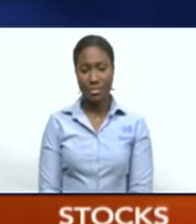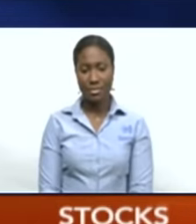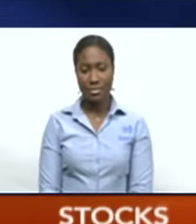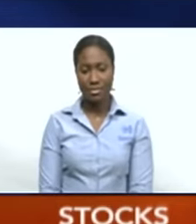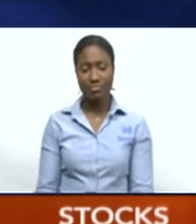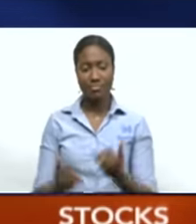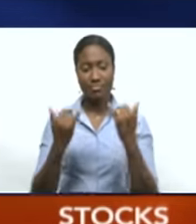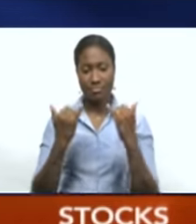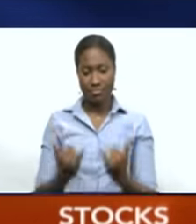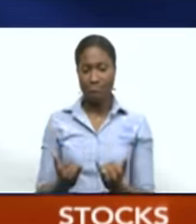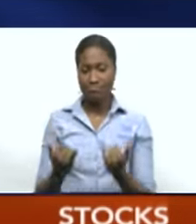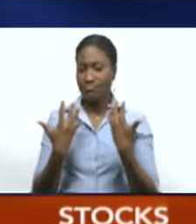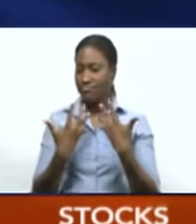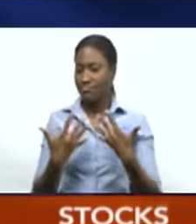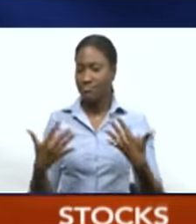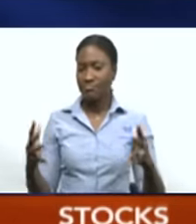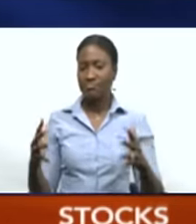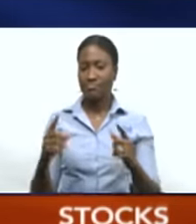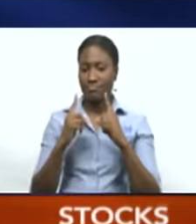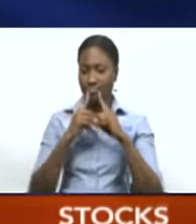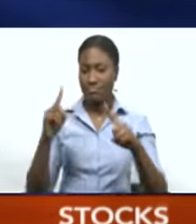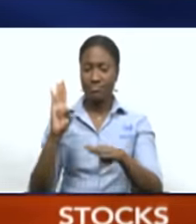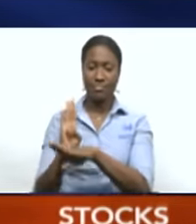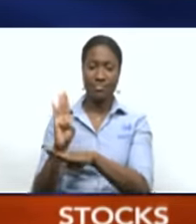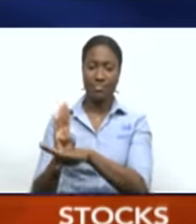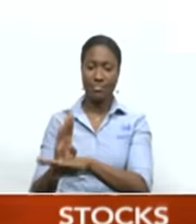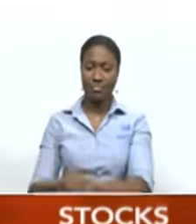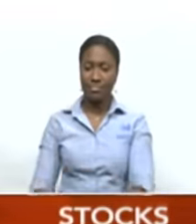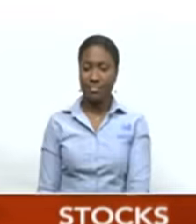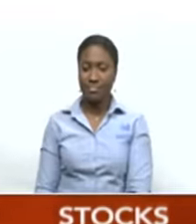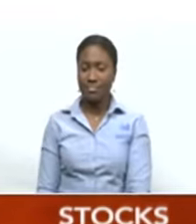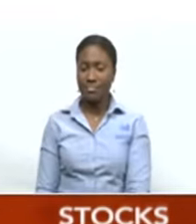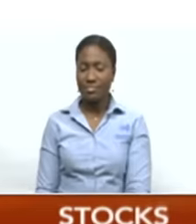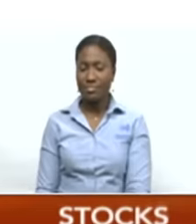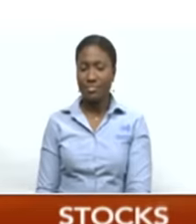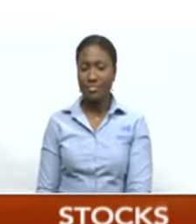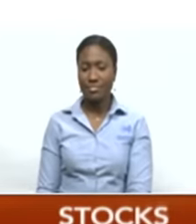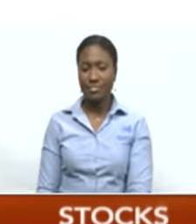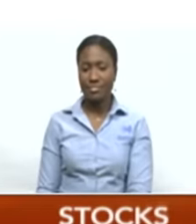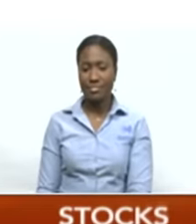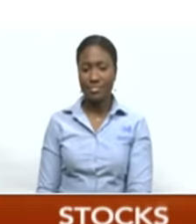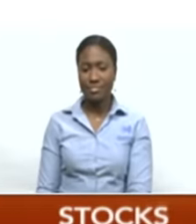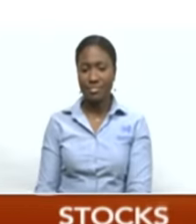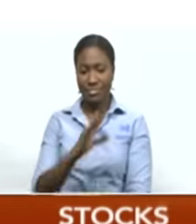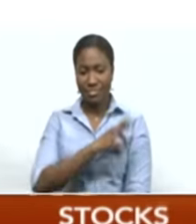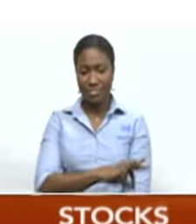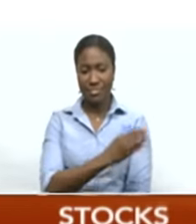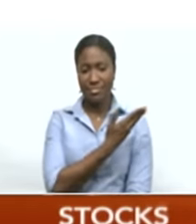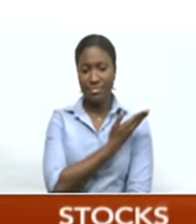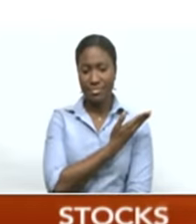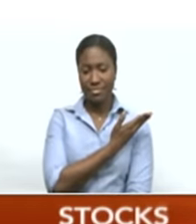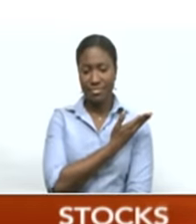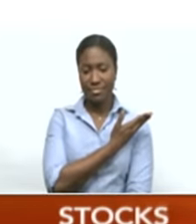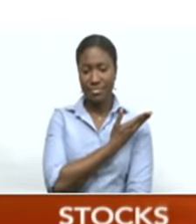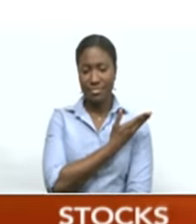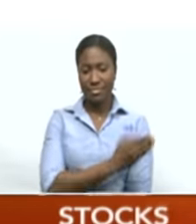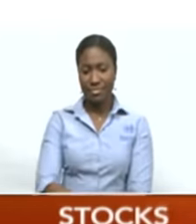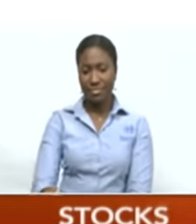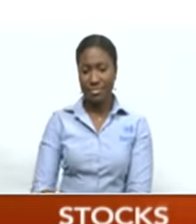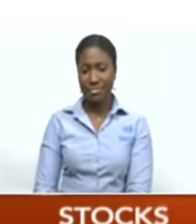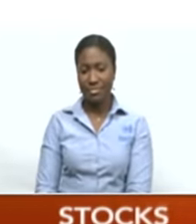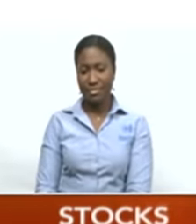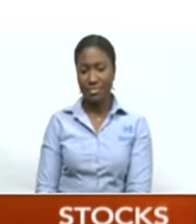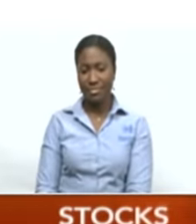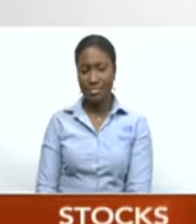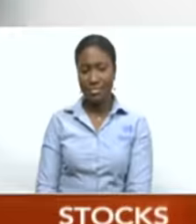Andrea Perez-Sobas, CNC3 Business Watch. Business Watch, brought to you by Endcash. Scan,